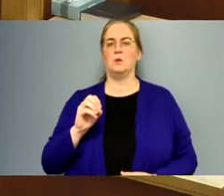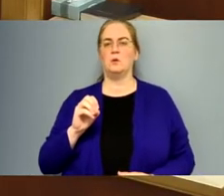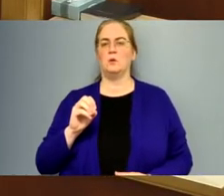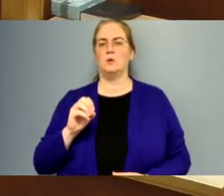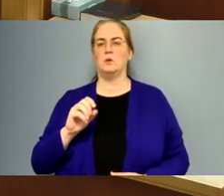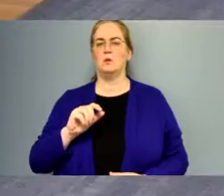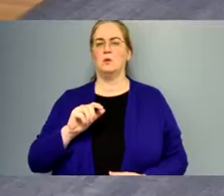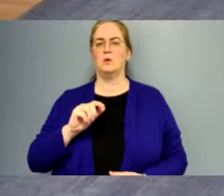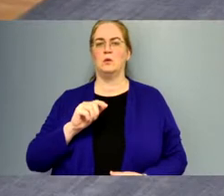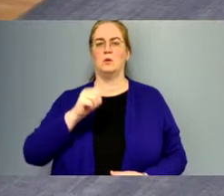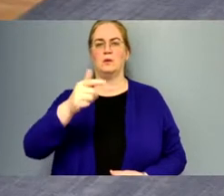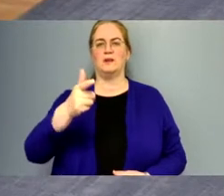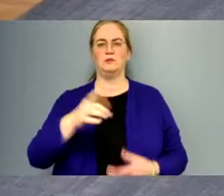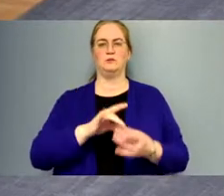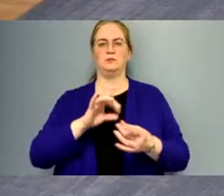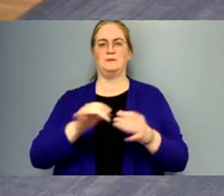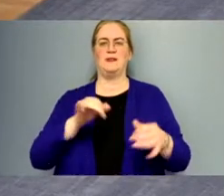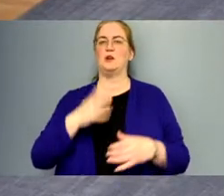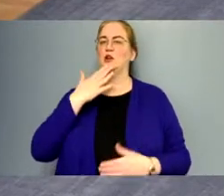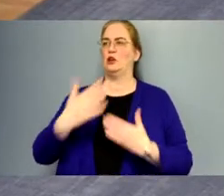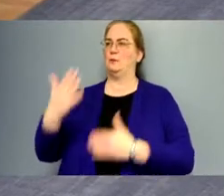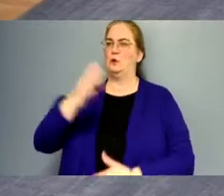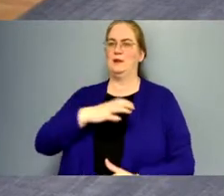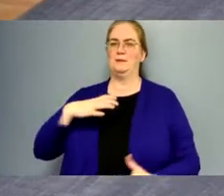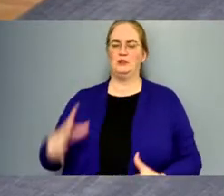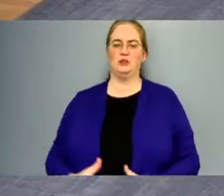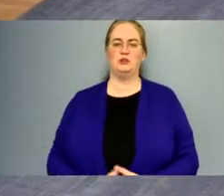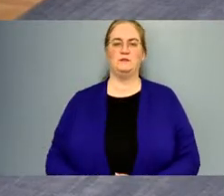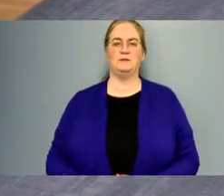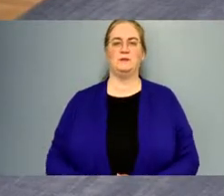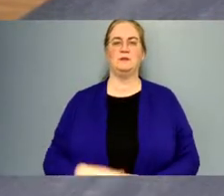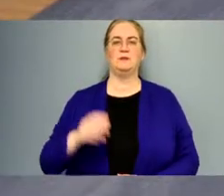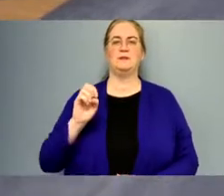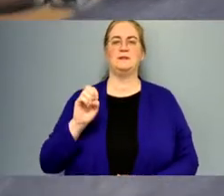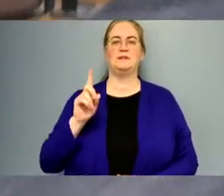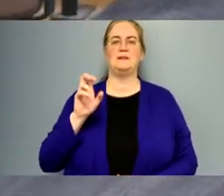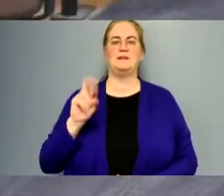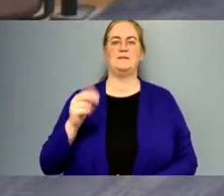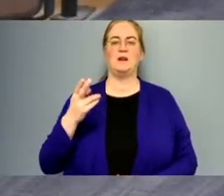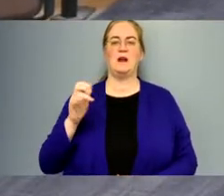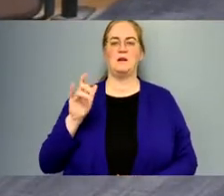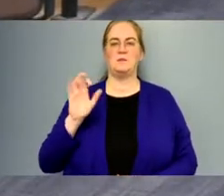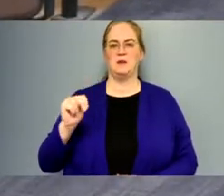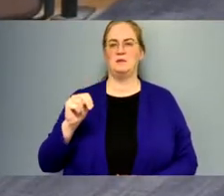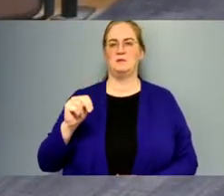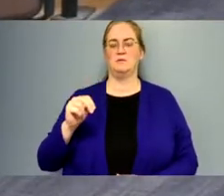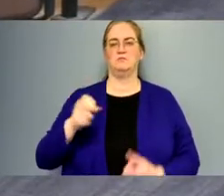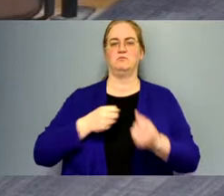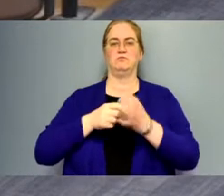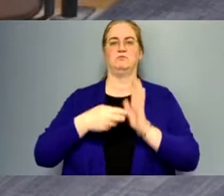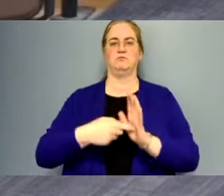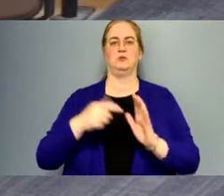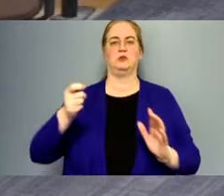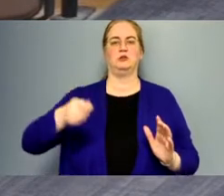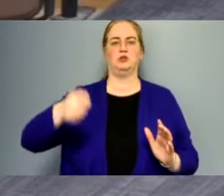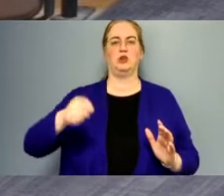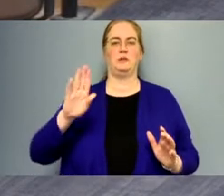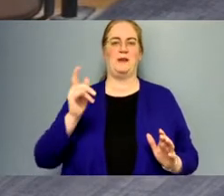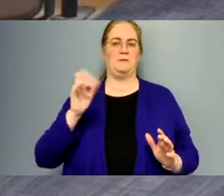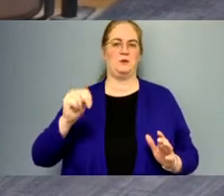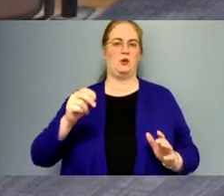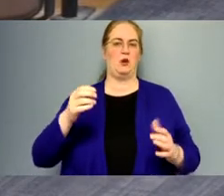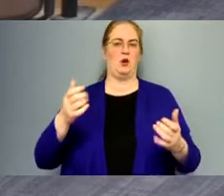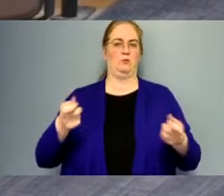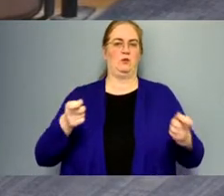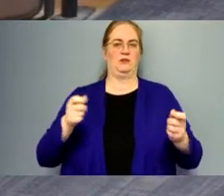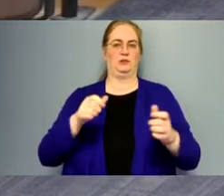talk a little bit. Good morning, Commissioner. Uh, Stephen Heckman on behalf of, uh, Judge Bateman, President Judge, asking